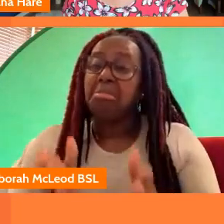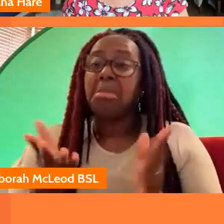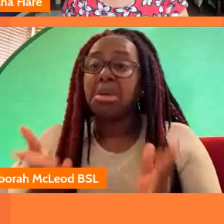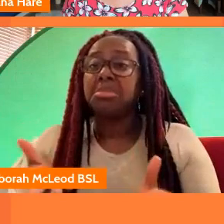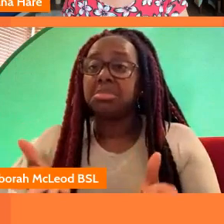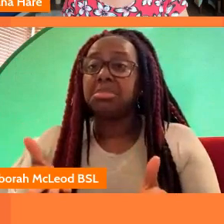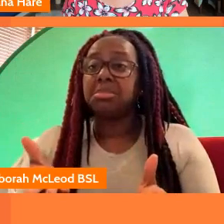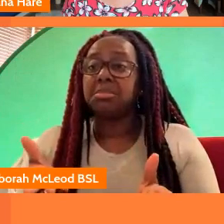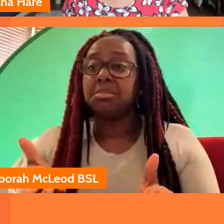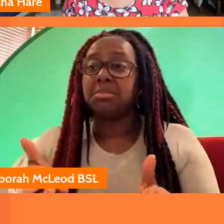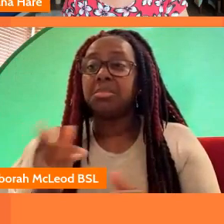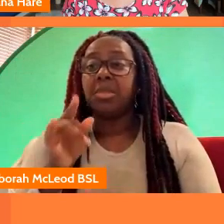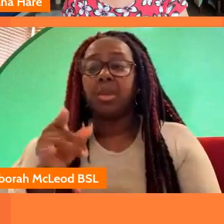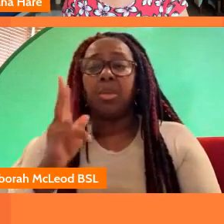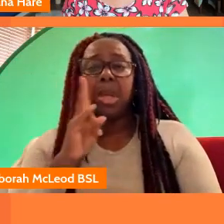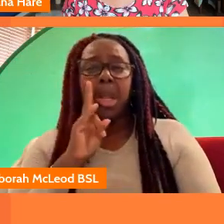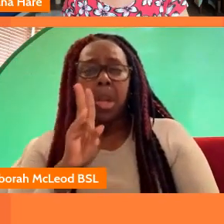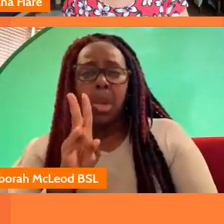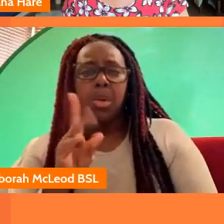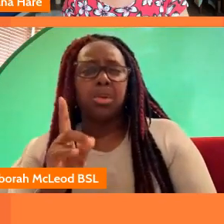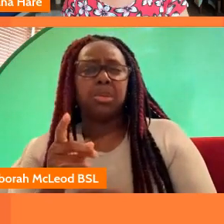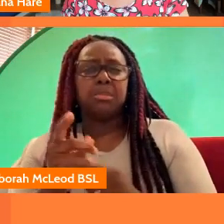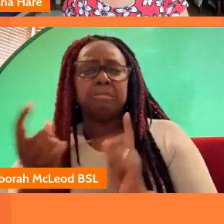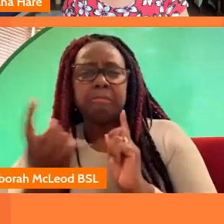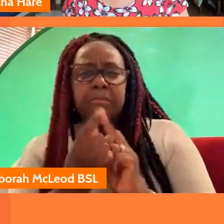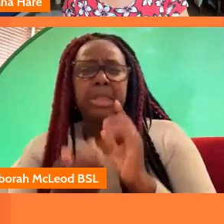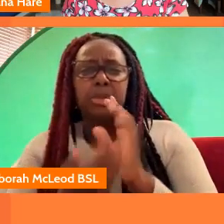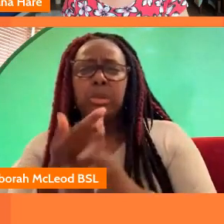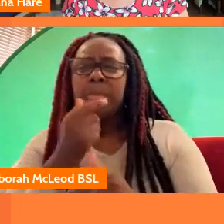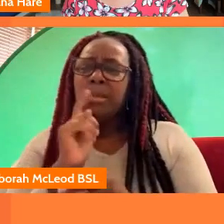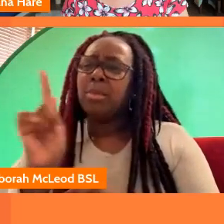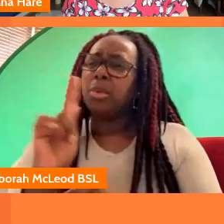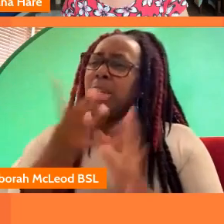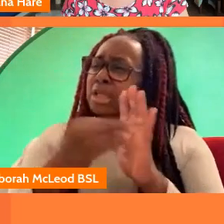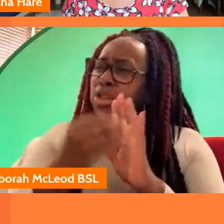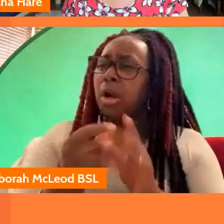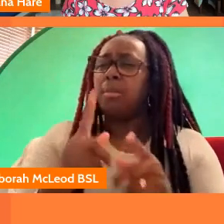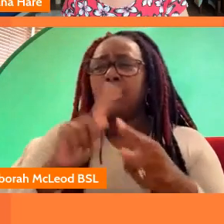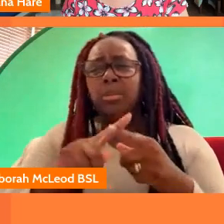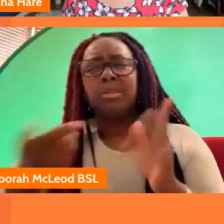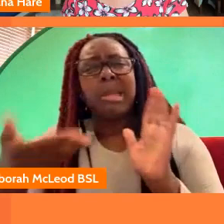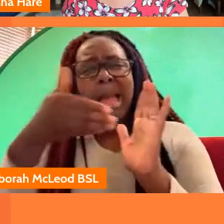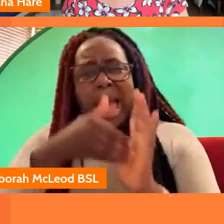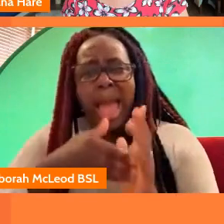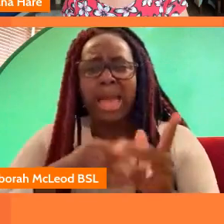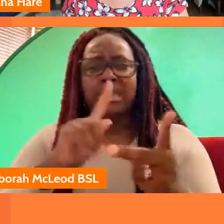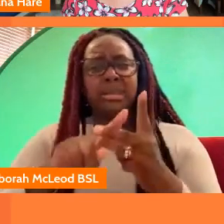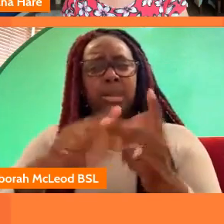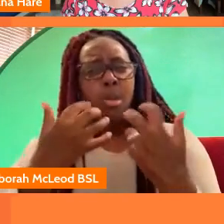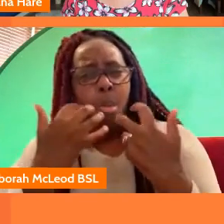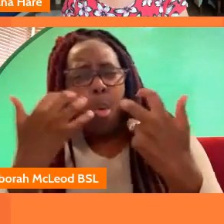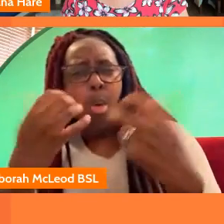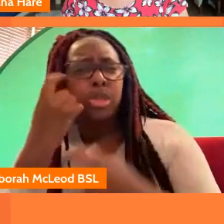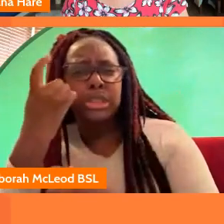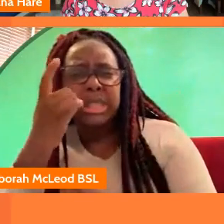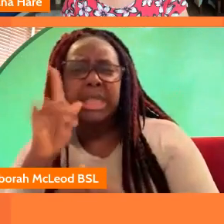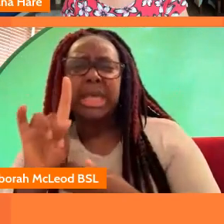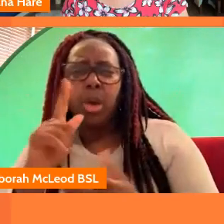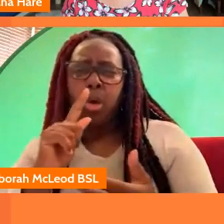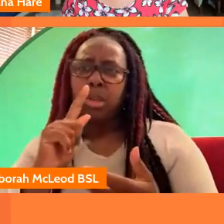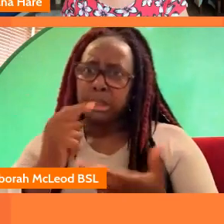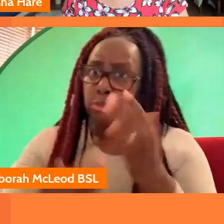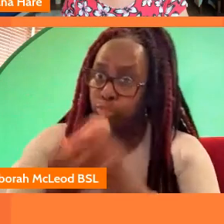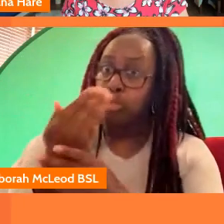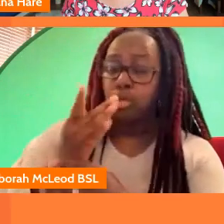about when i look meet new people is what can they add what is the audience going to think wow this is original this is fresh